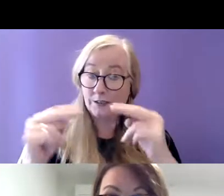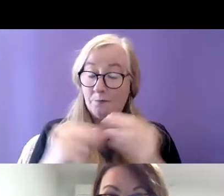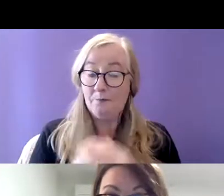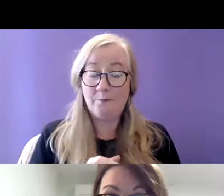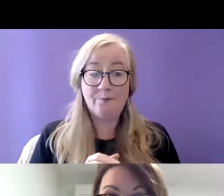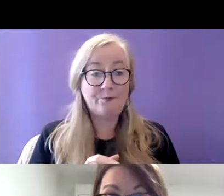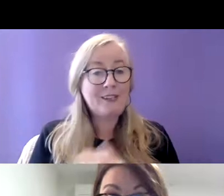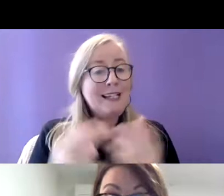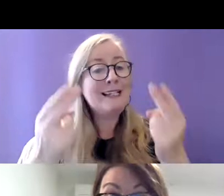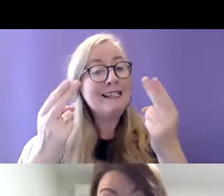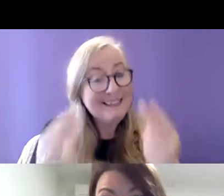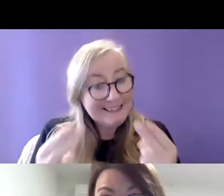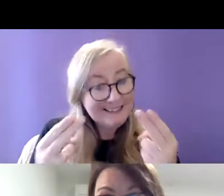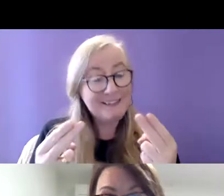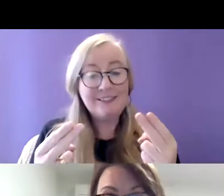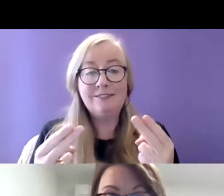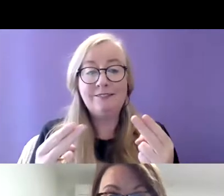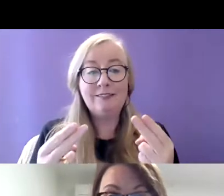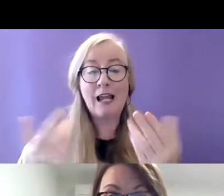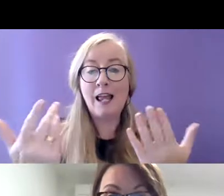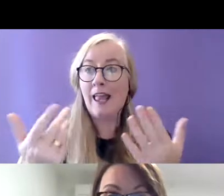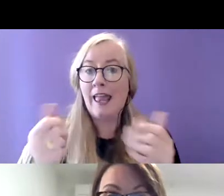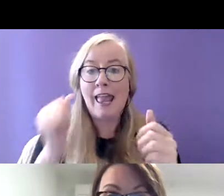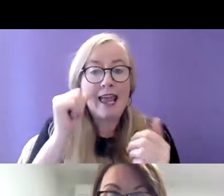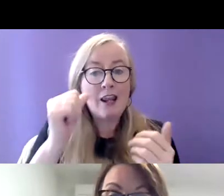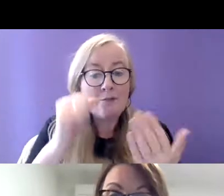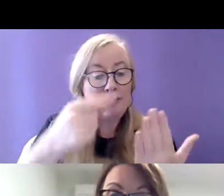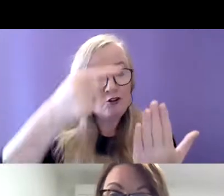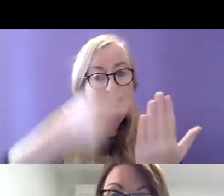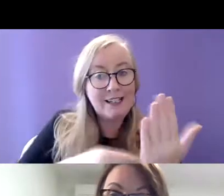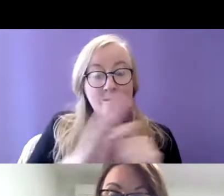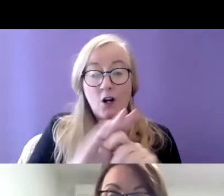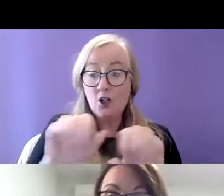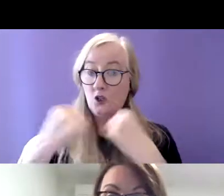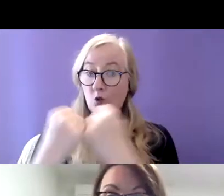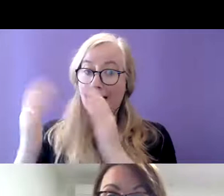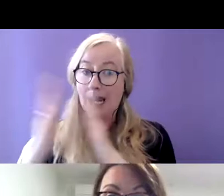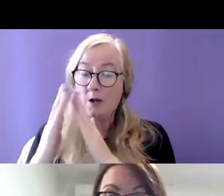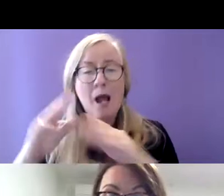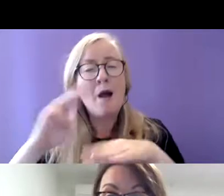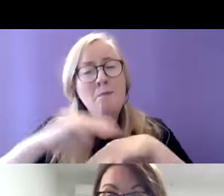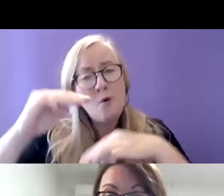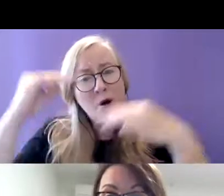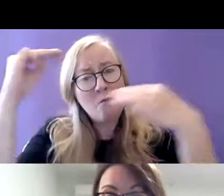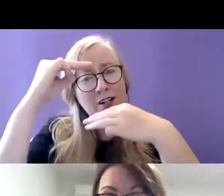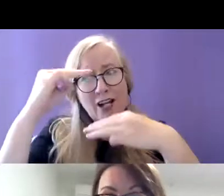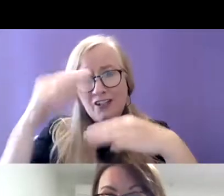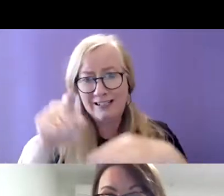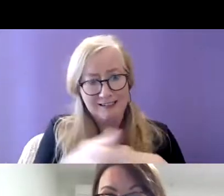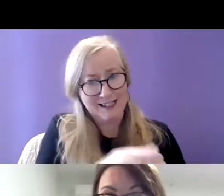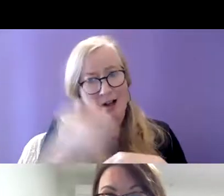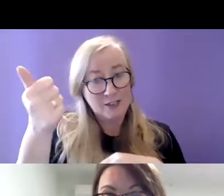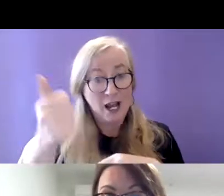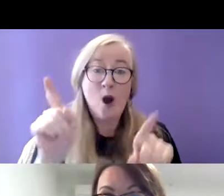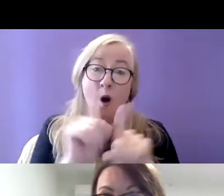There's a need to revise the eligibility criteria for social housing and to provide greater protection from eviction and this starts by